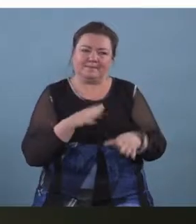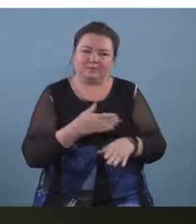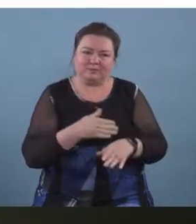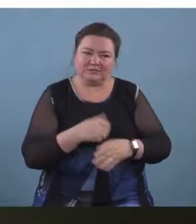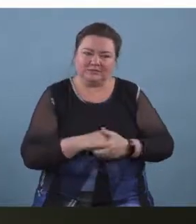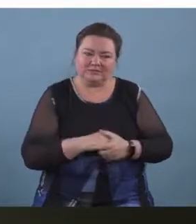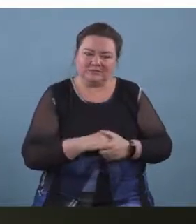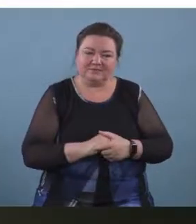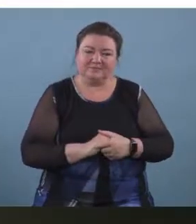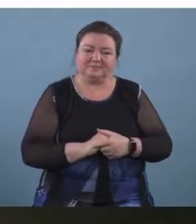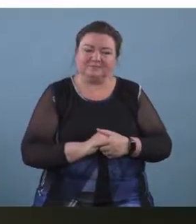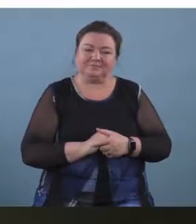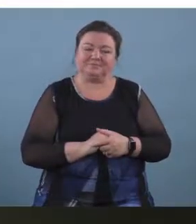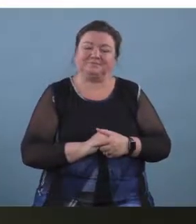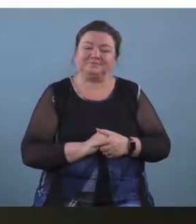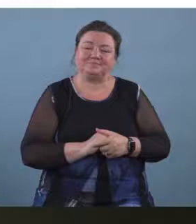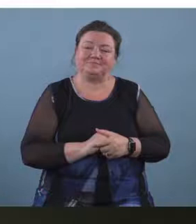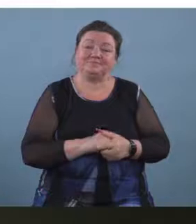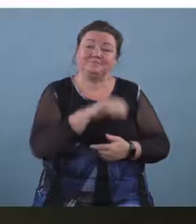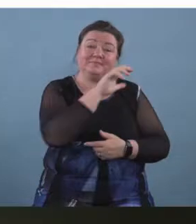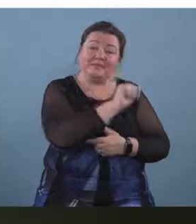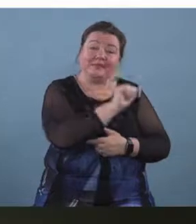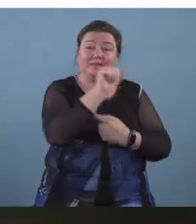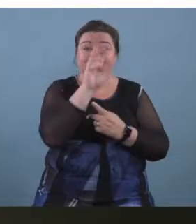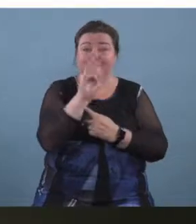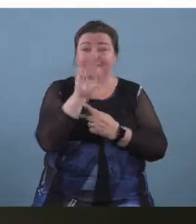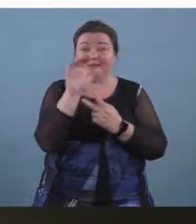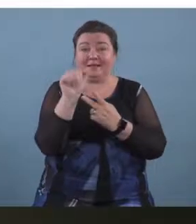in an ABA structure